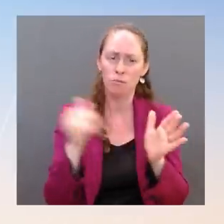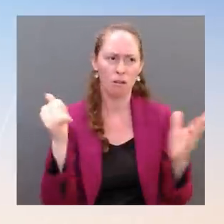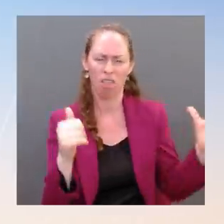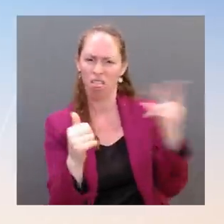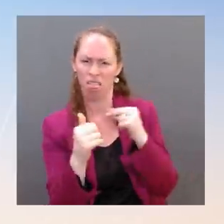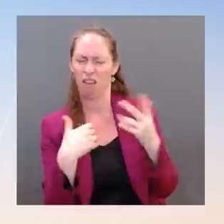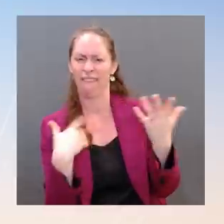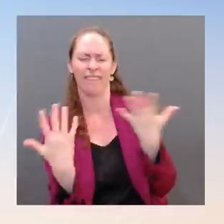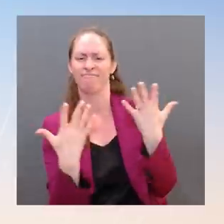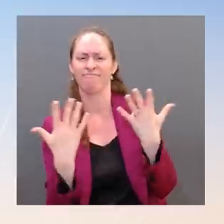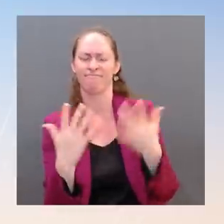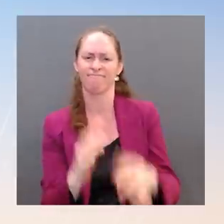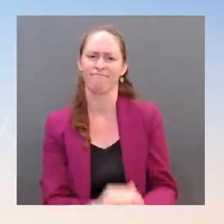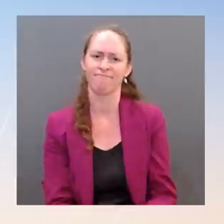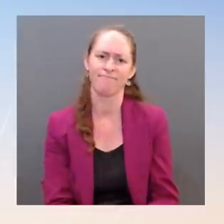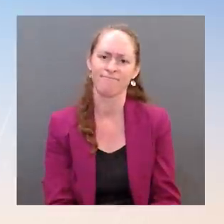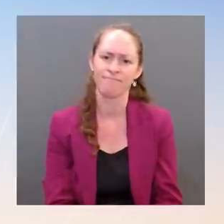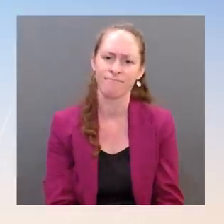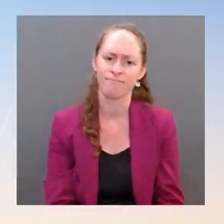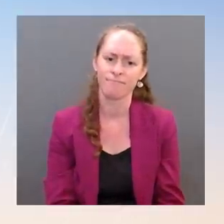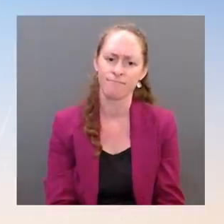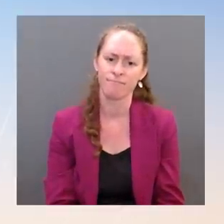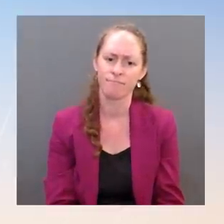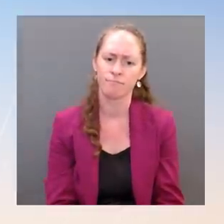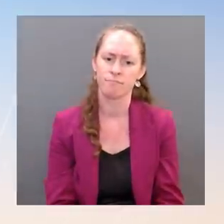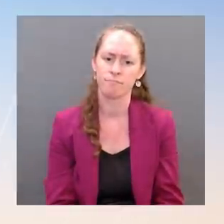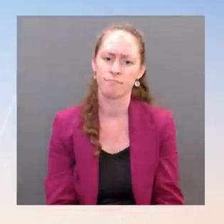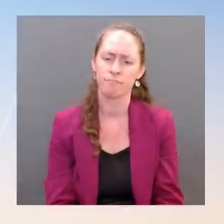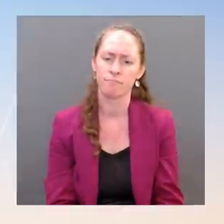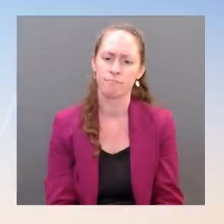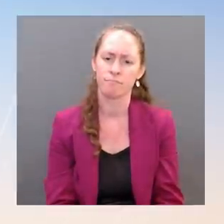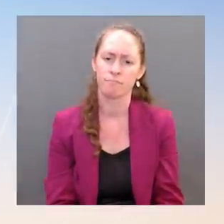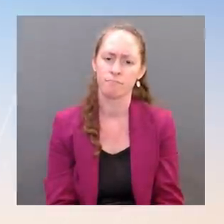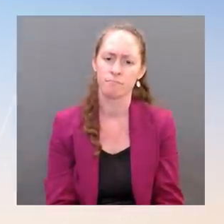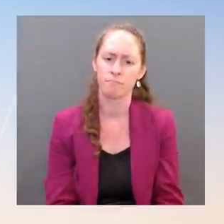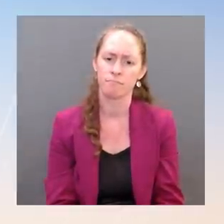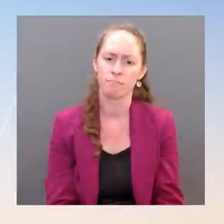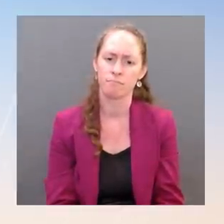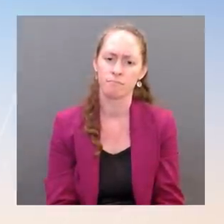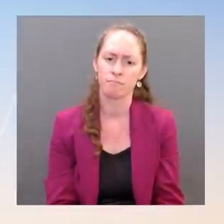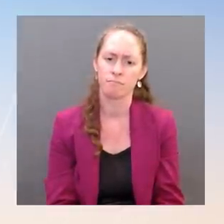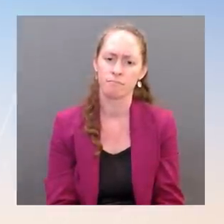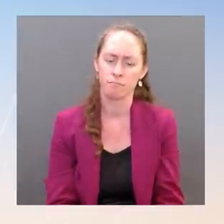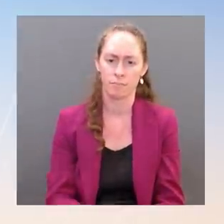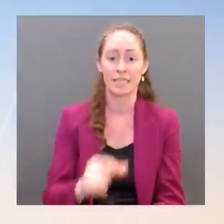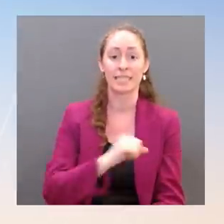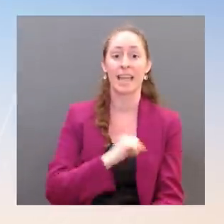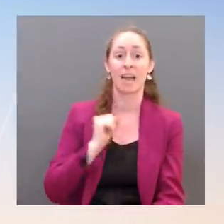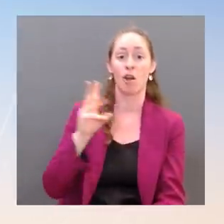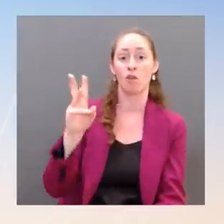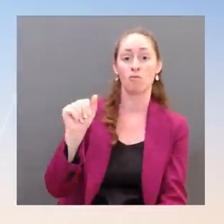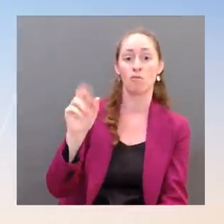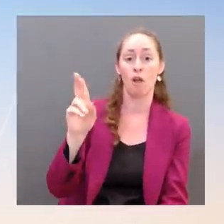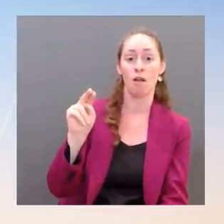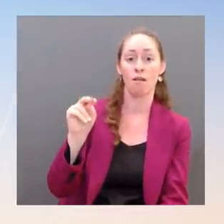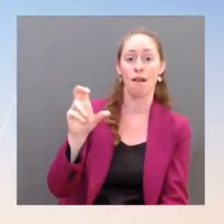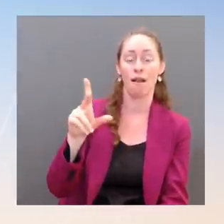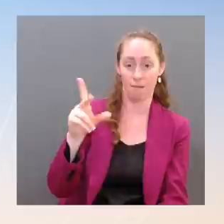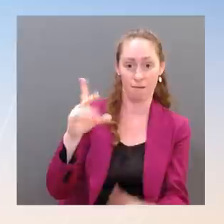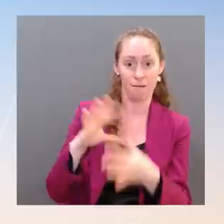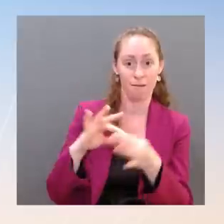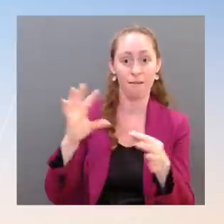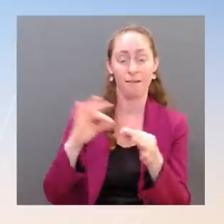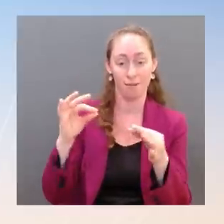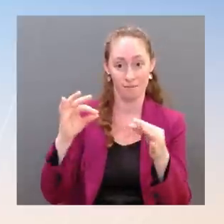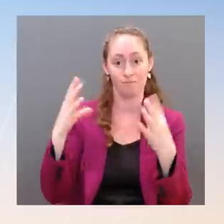that he's coming to the White House to meet with the President today. Can you talk a little bit about that, about student loans? And is